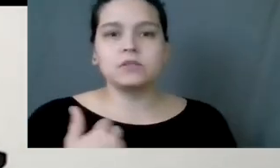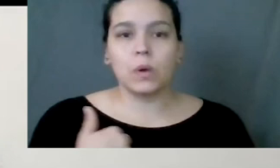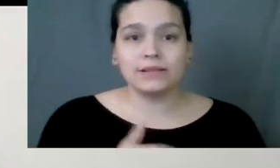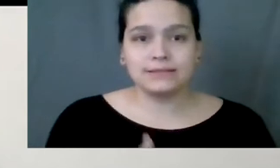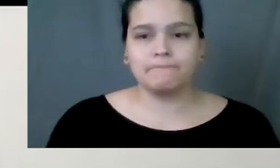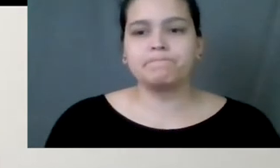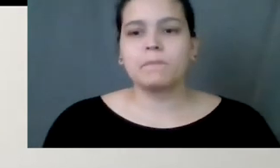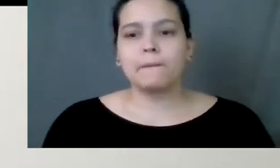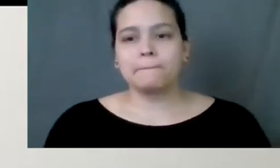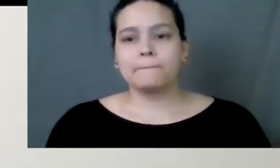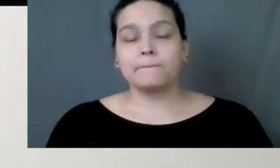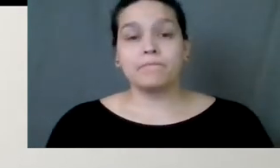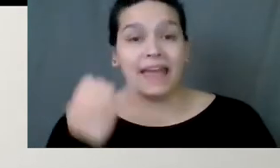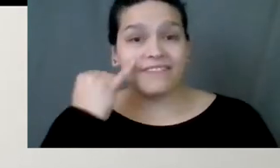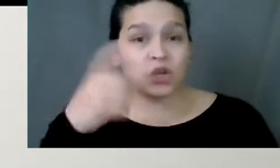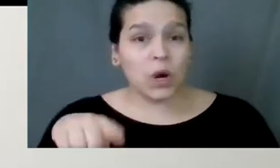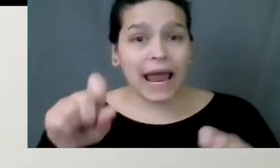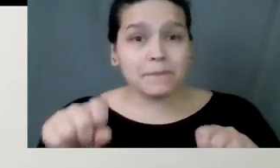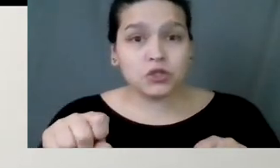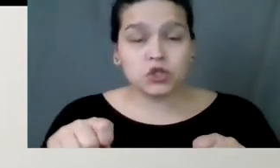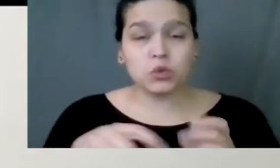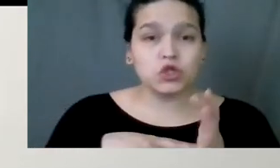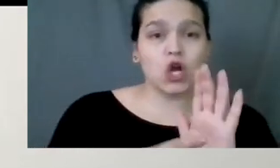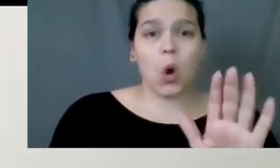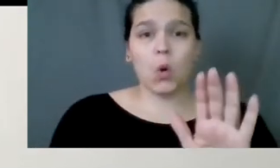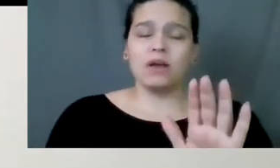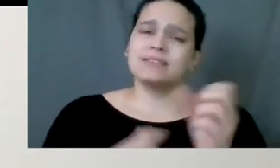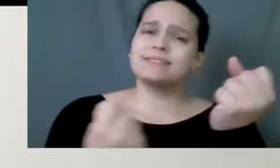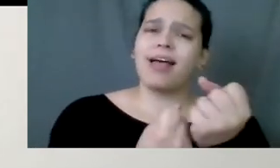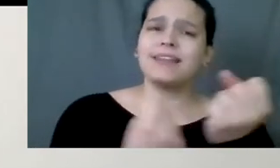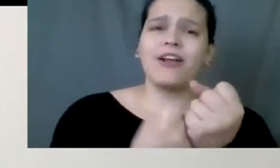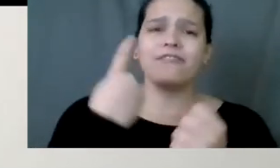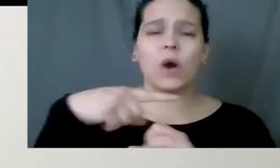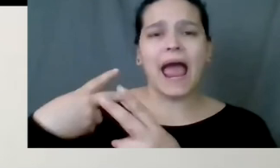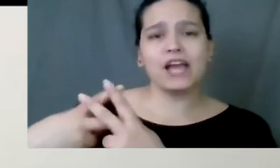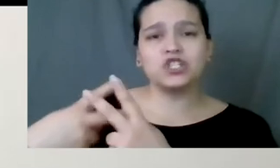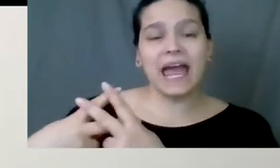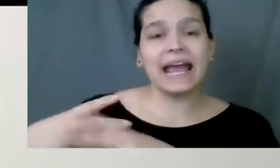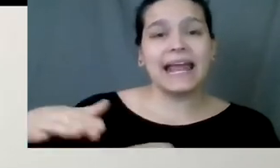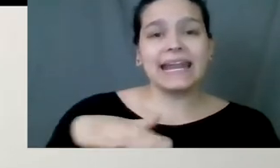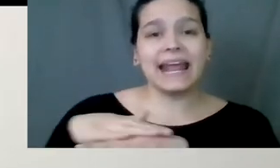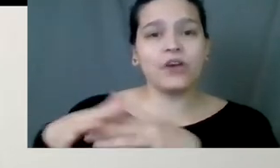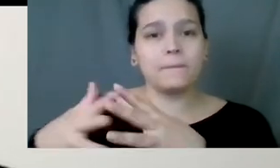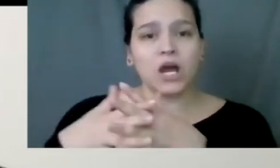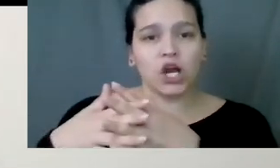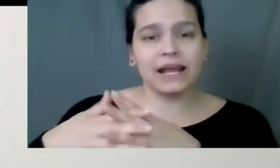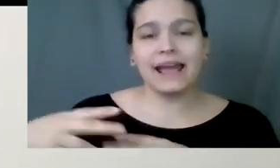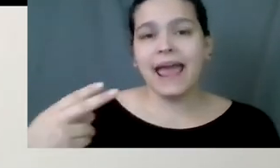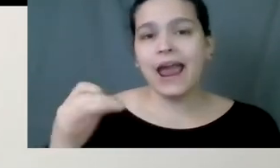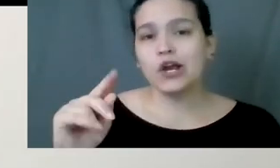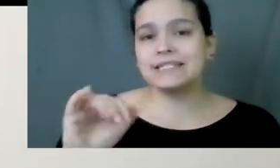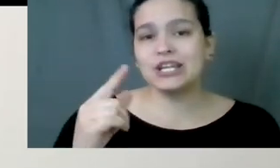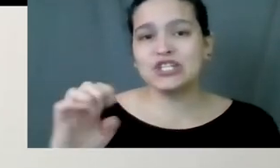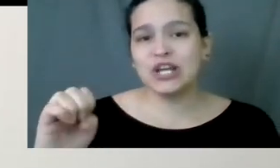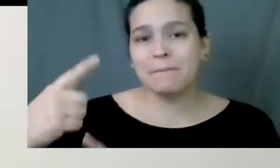So, yes, if you are able to show that material solidarity for hashtag Native American Heritage Month,